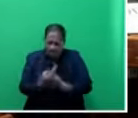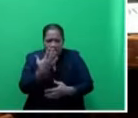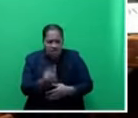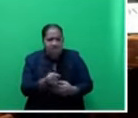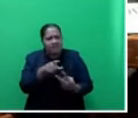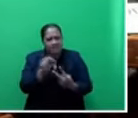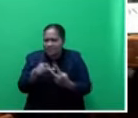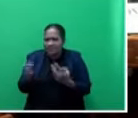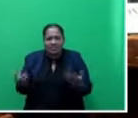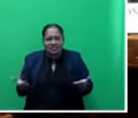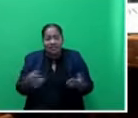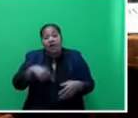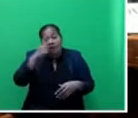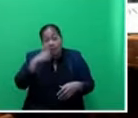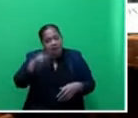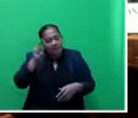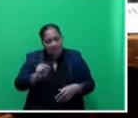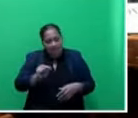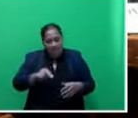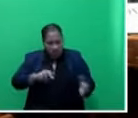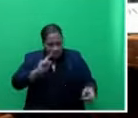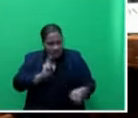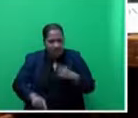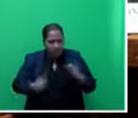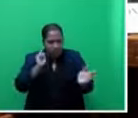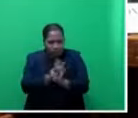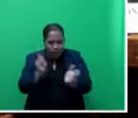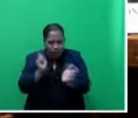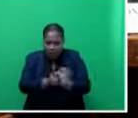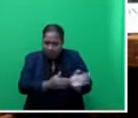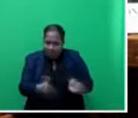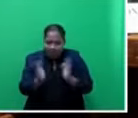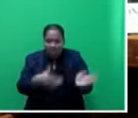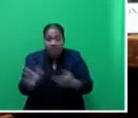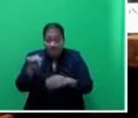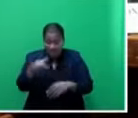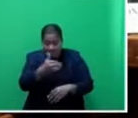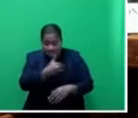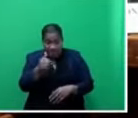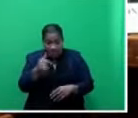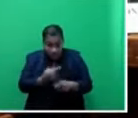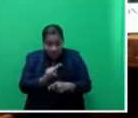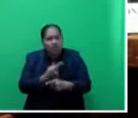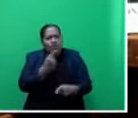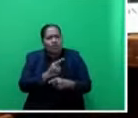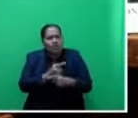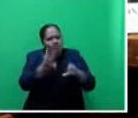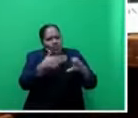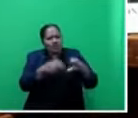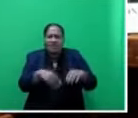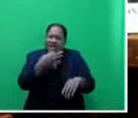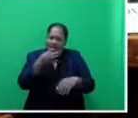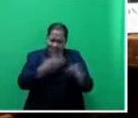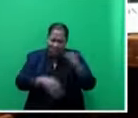But people need to move quickly. And this morning, this week, I have been talking to the media. They've been asking me, oh, why didn't